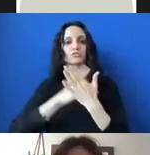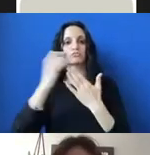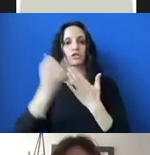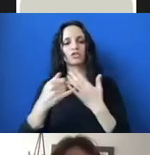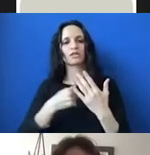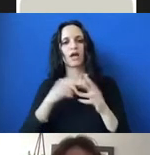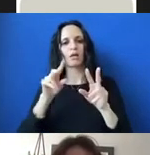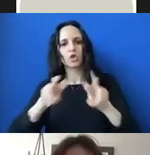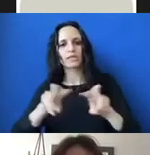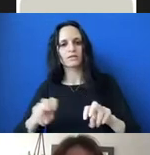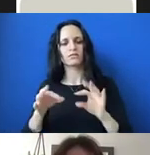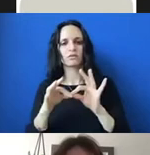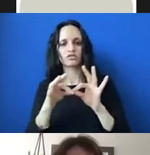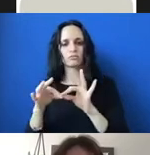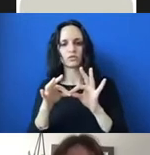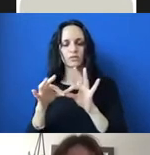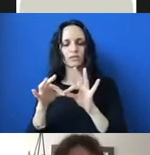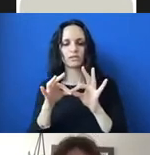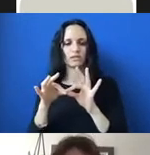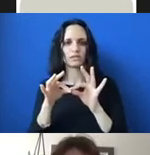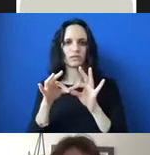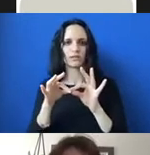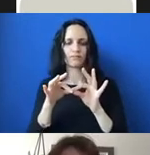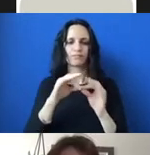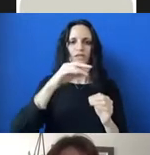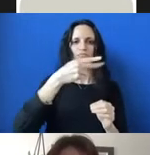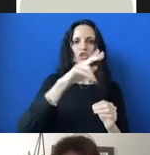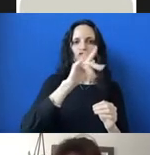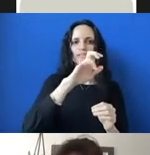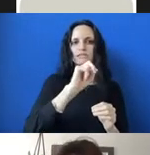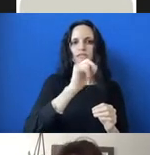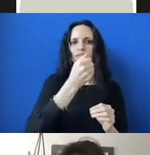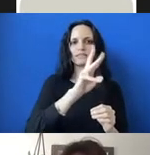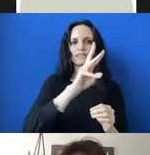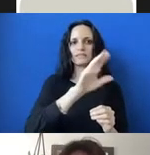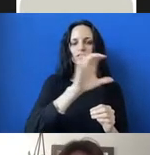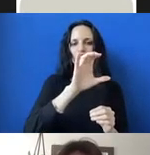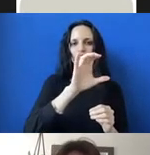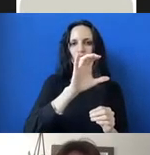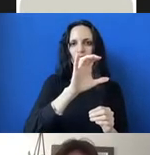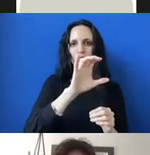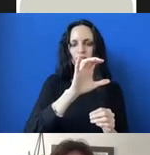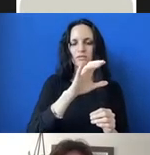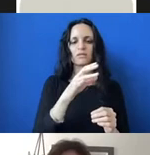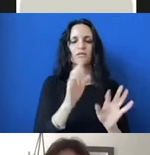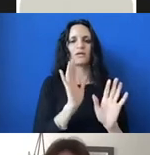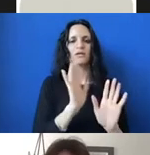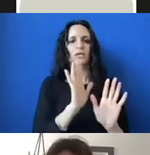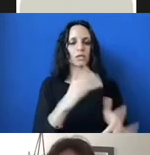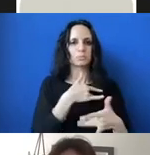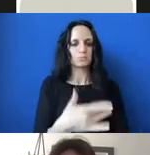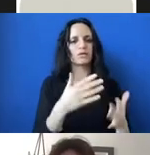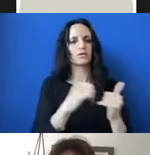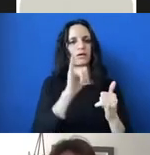relationship between Puritans in the 1600s and their approach to news and how that kind of impacted